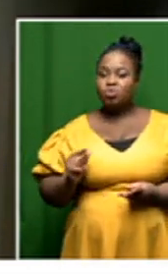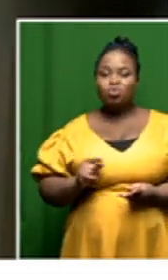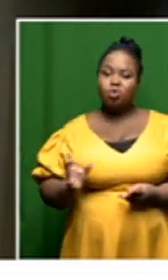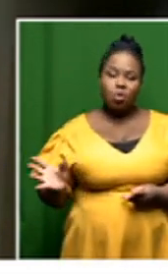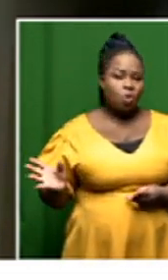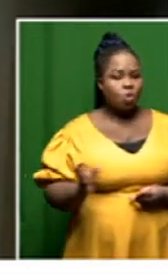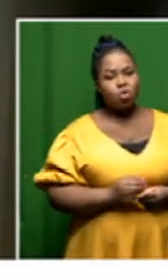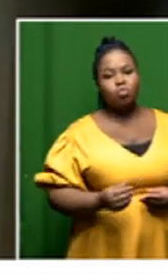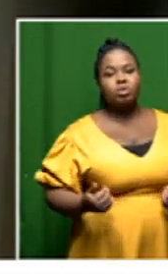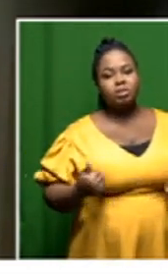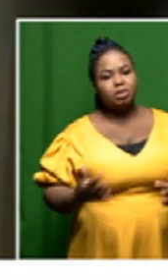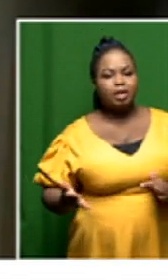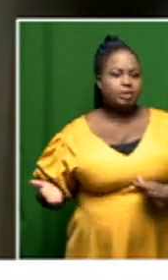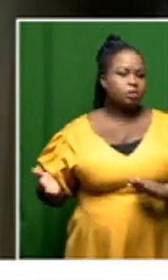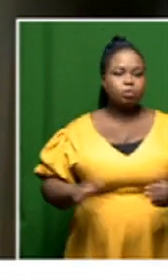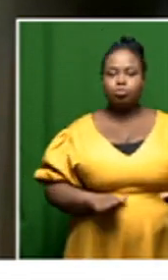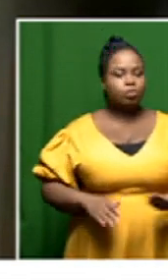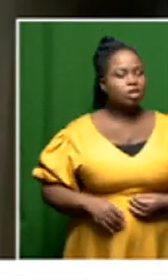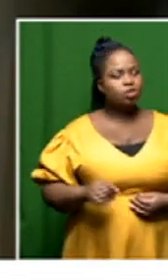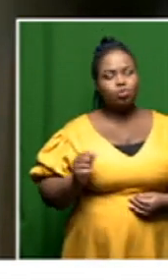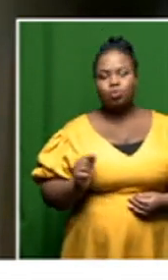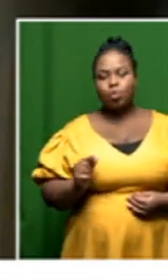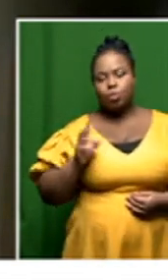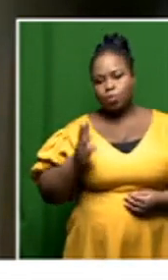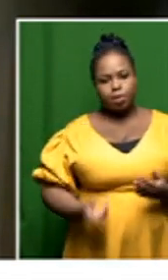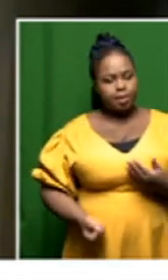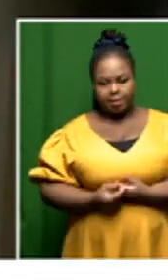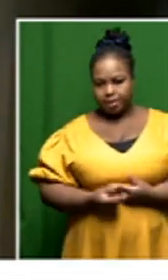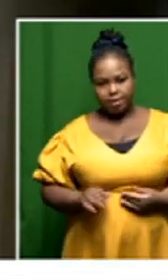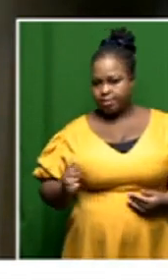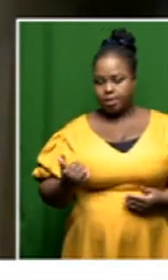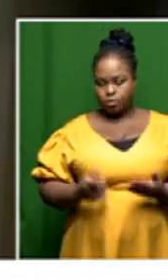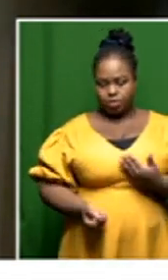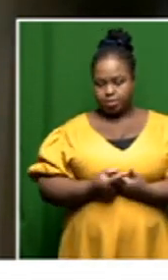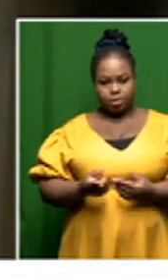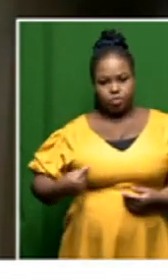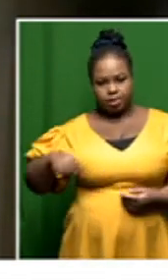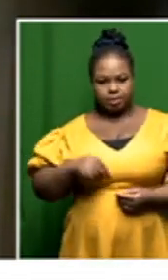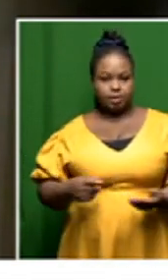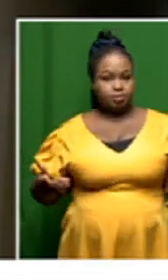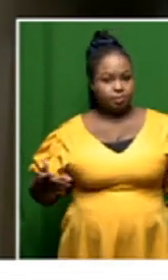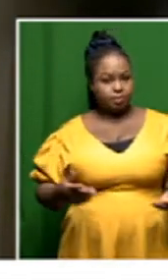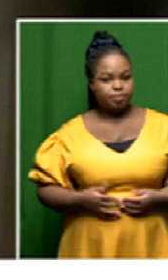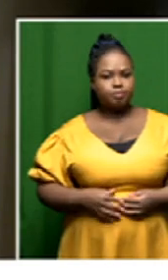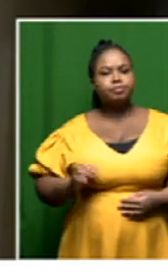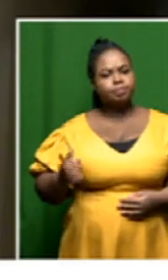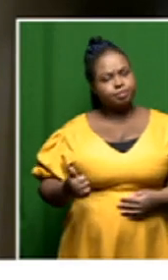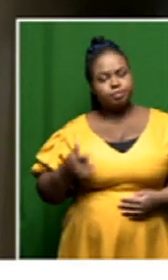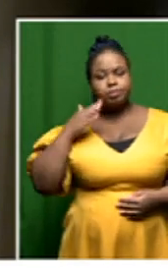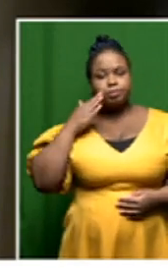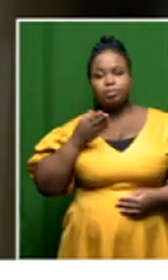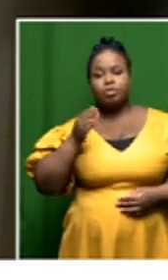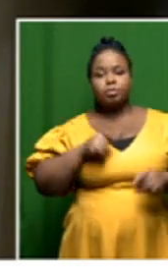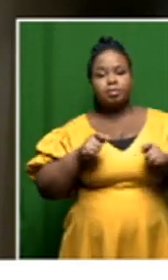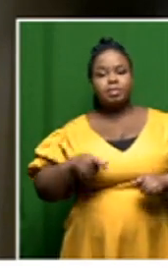will start kicking the bucket very soon one after the other and then what happens to us right when these people die